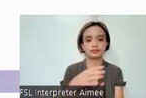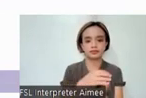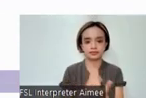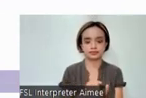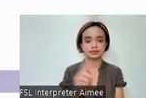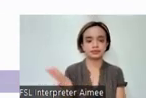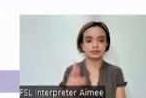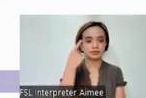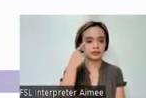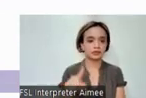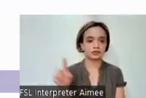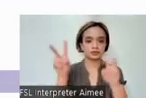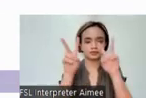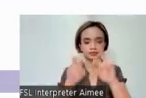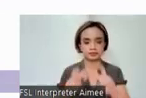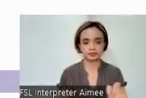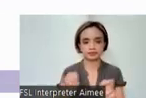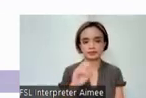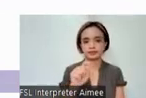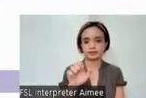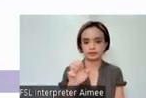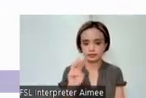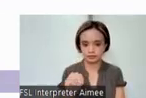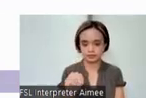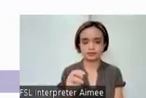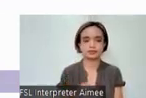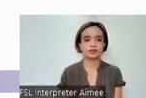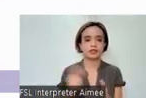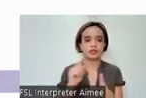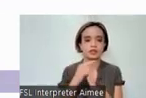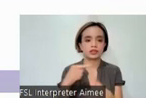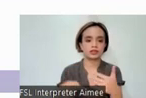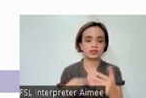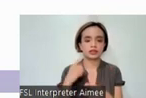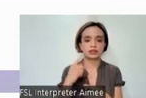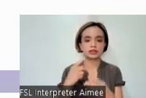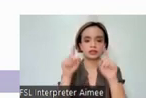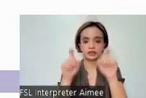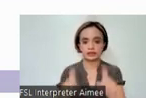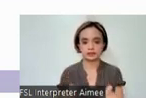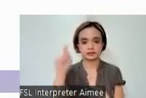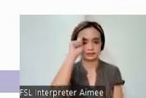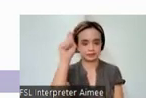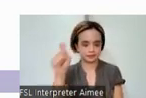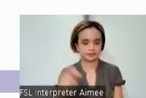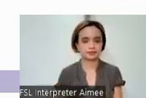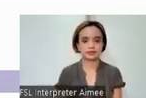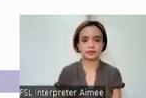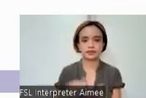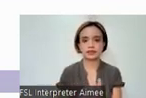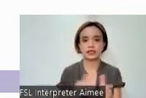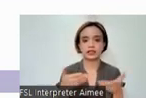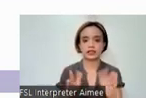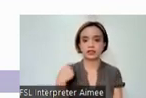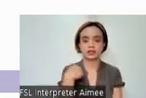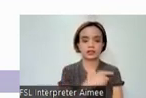used for item analysis, employing item response and classical test theories as well as ANOVA. This allowed us to